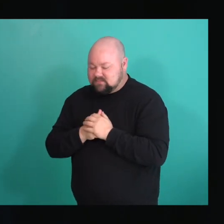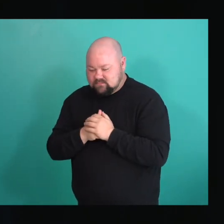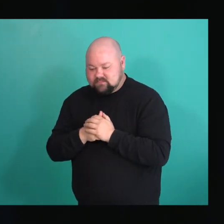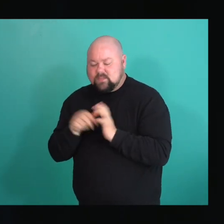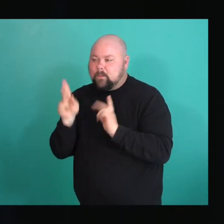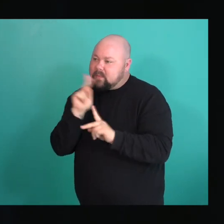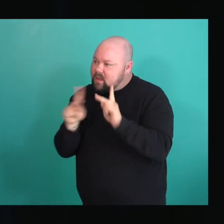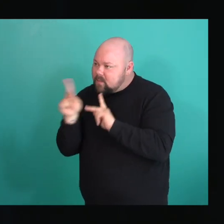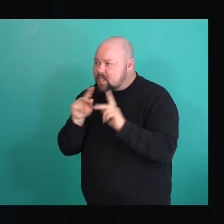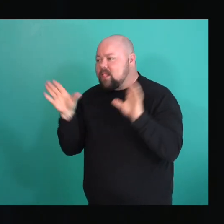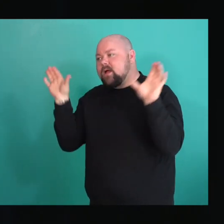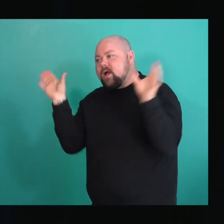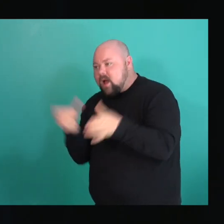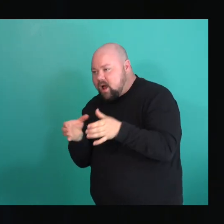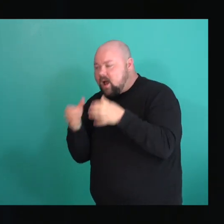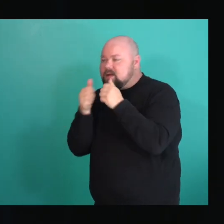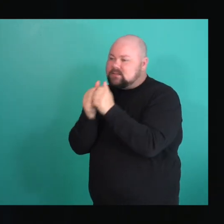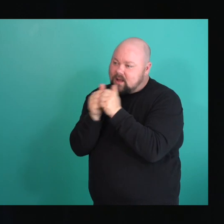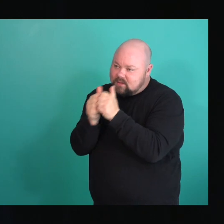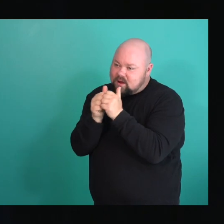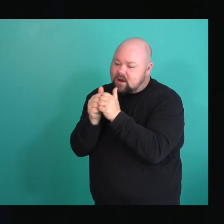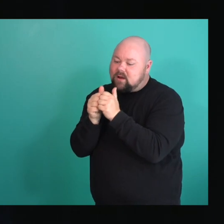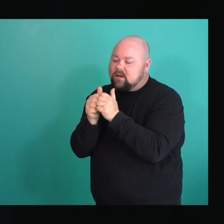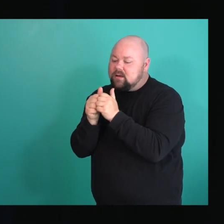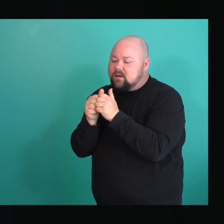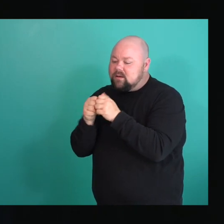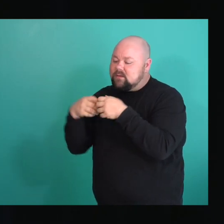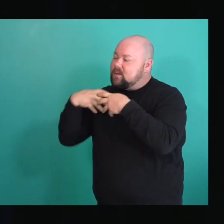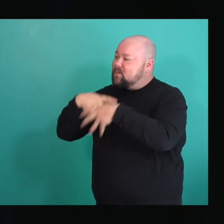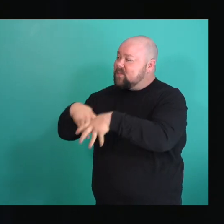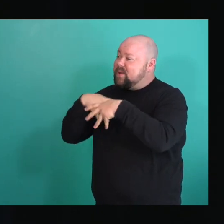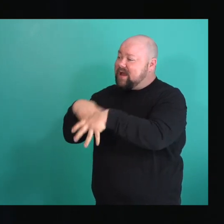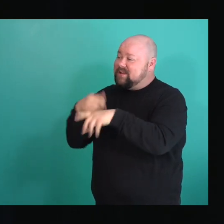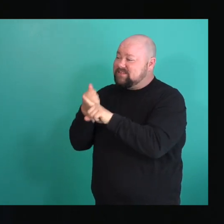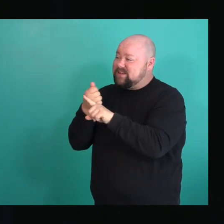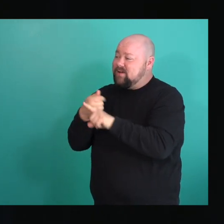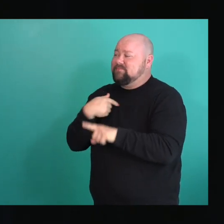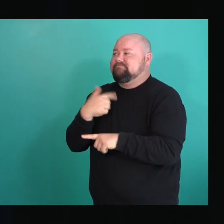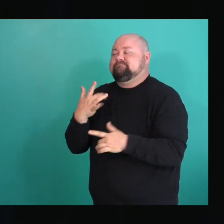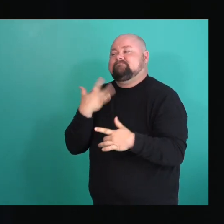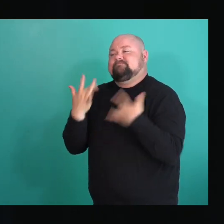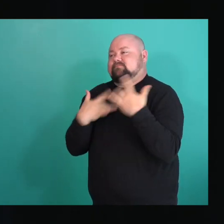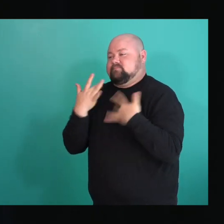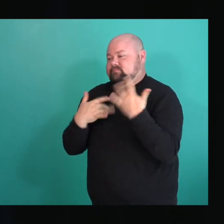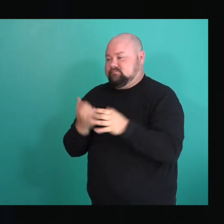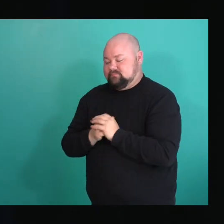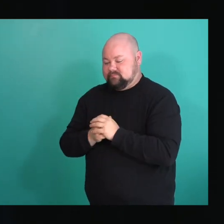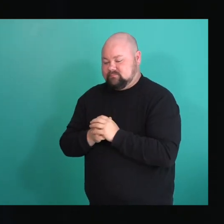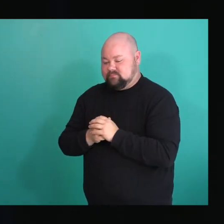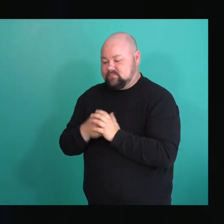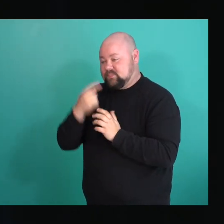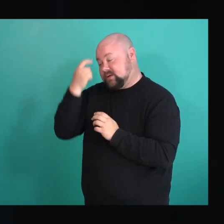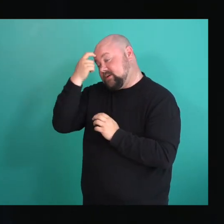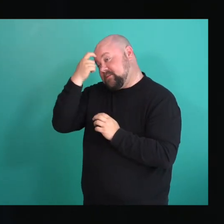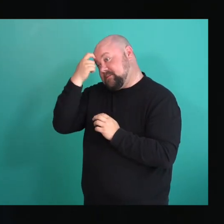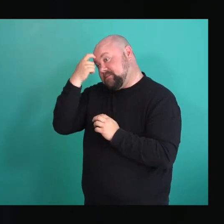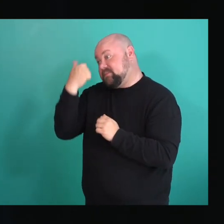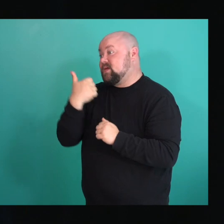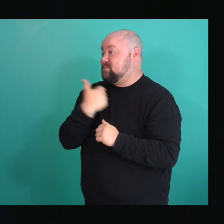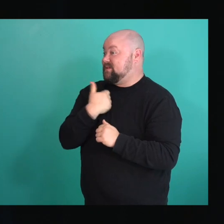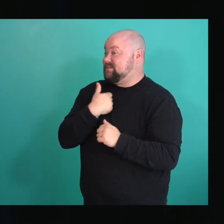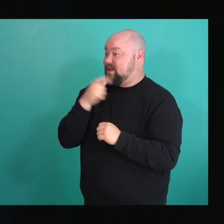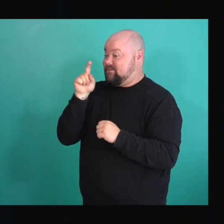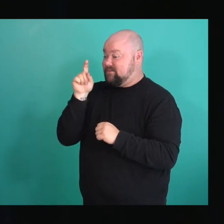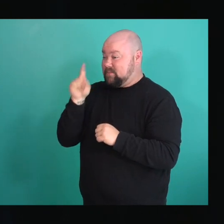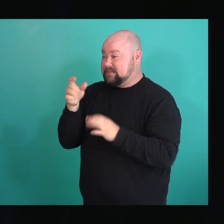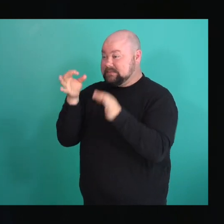people just come back together and the parade, I'm excited as well. And for me, I have to decide on which float I want to DJ